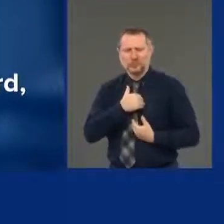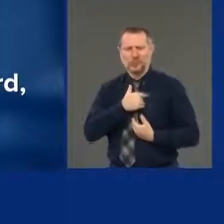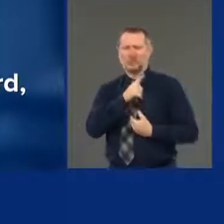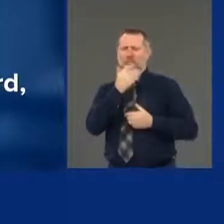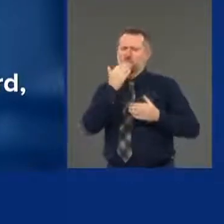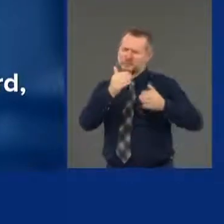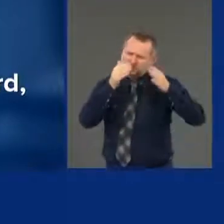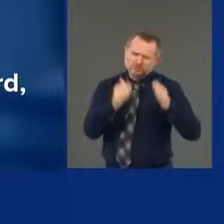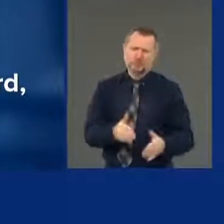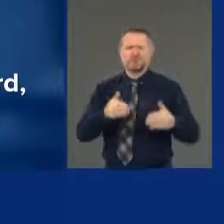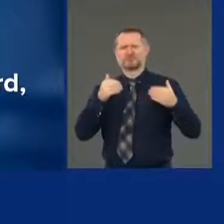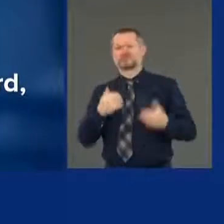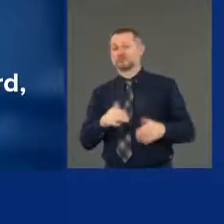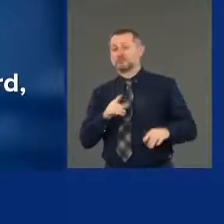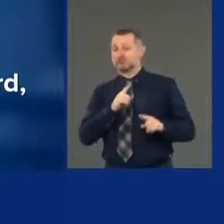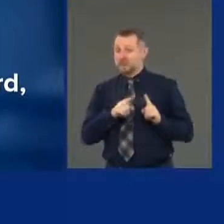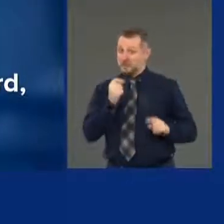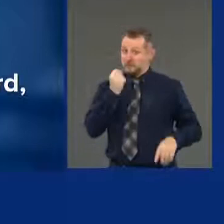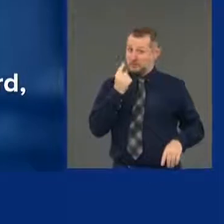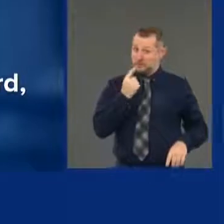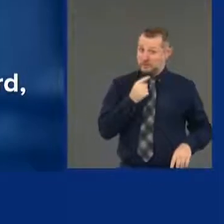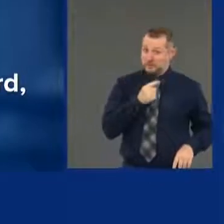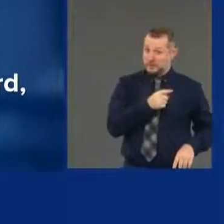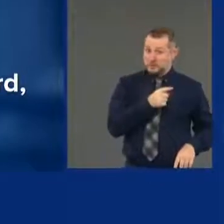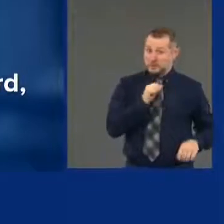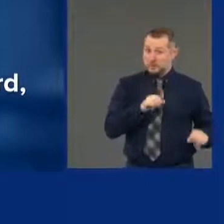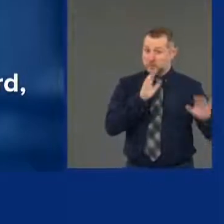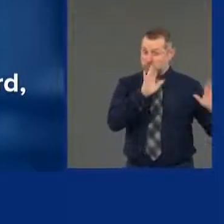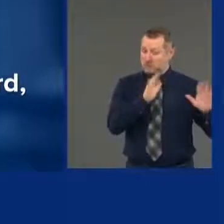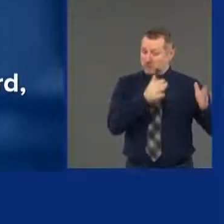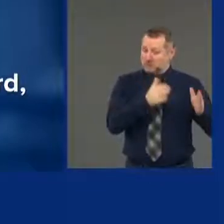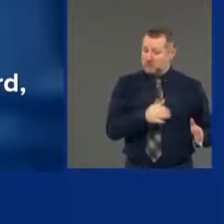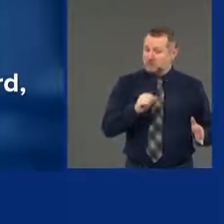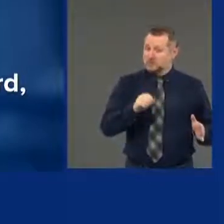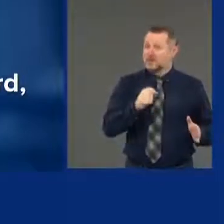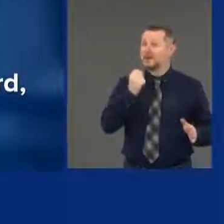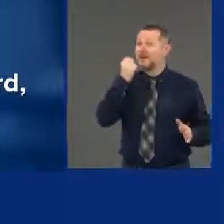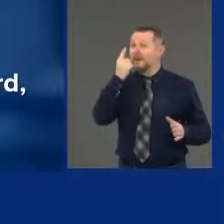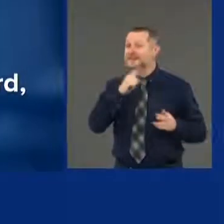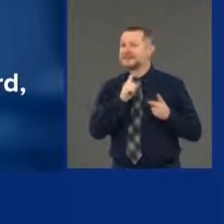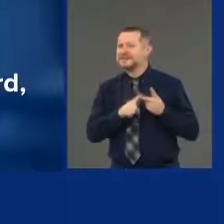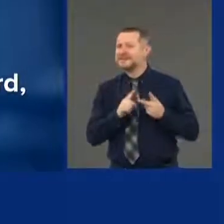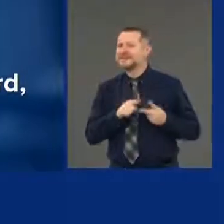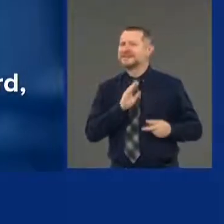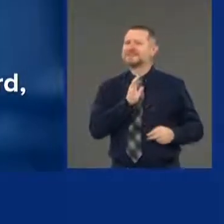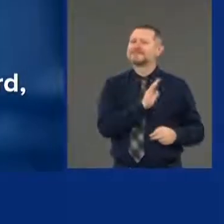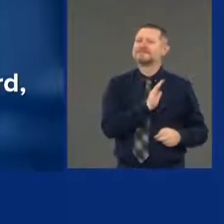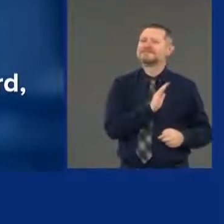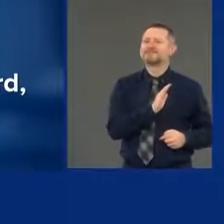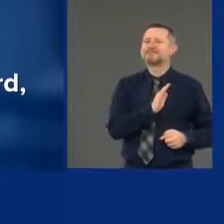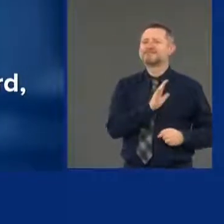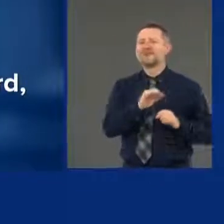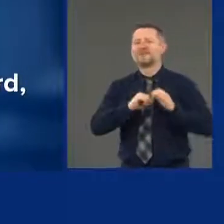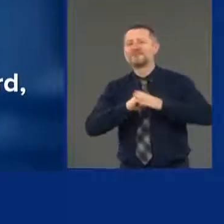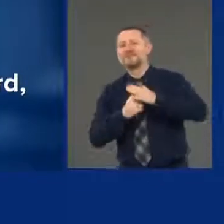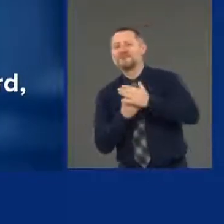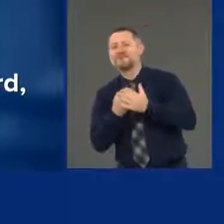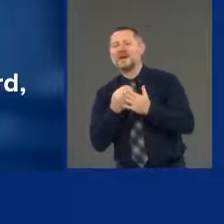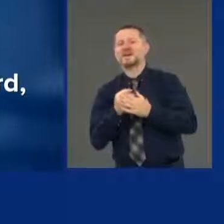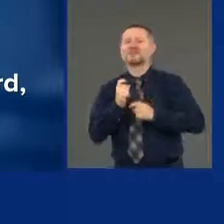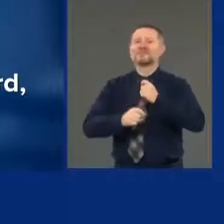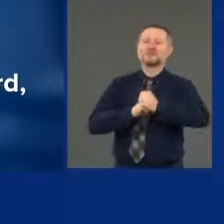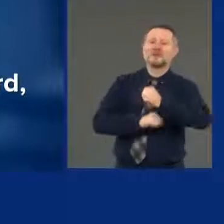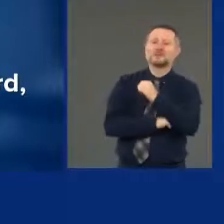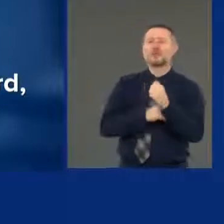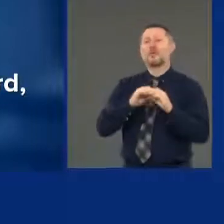that he's an extraordinary person. But his organization then delivered. And that combination of good